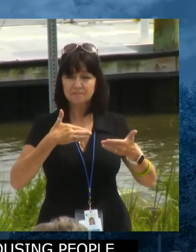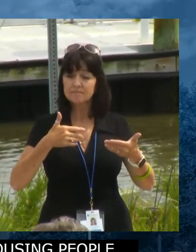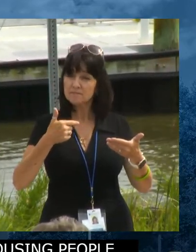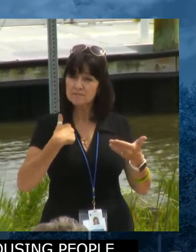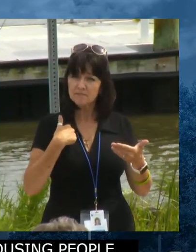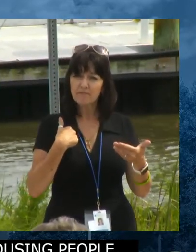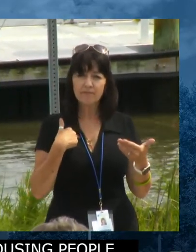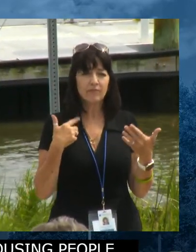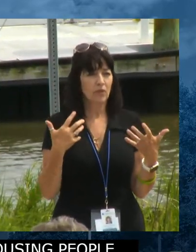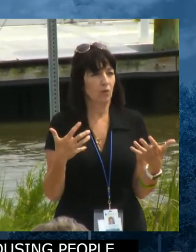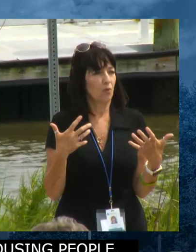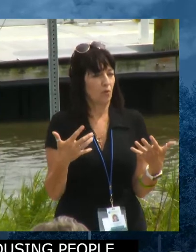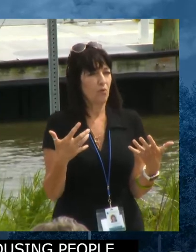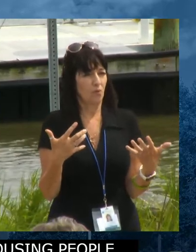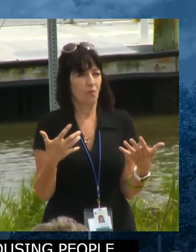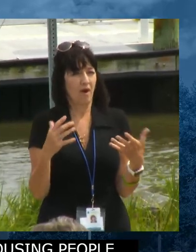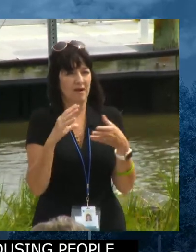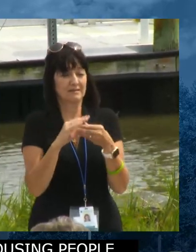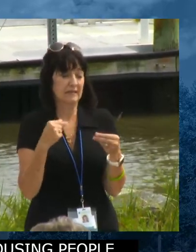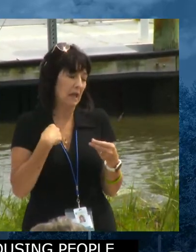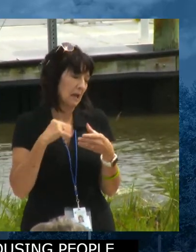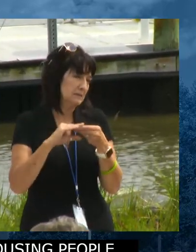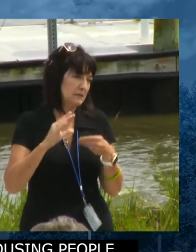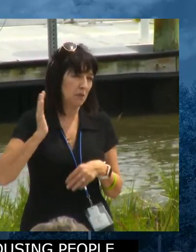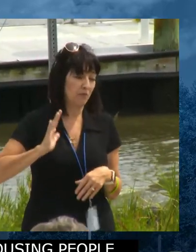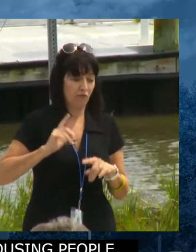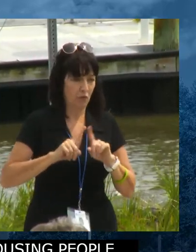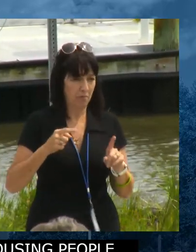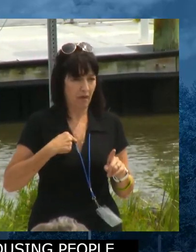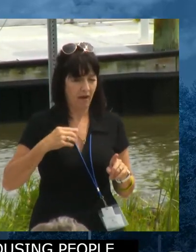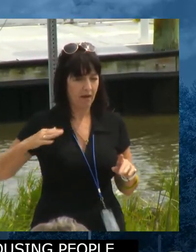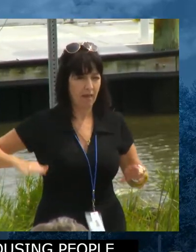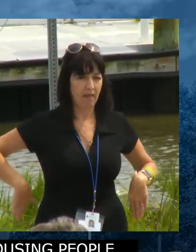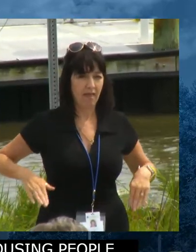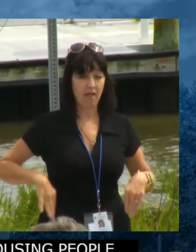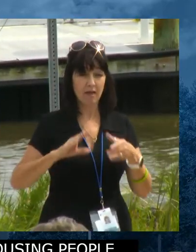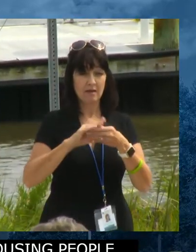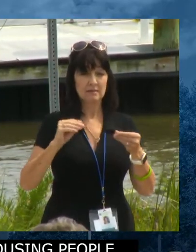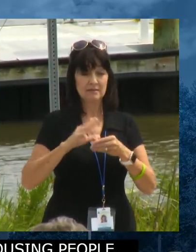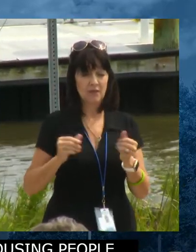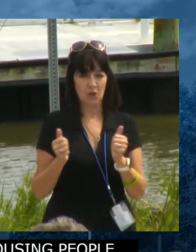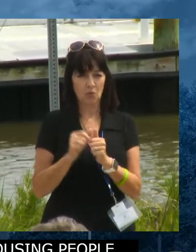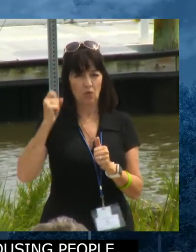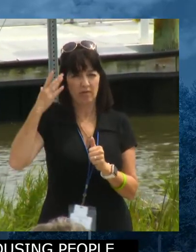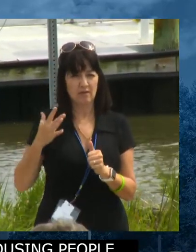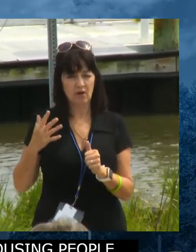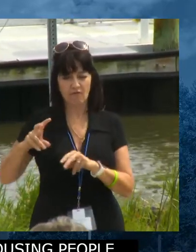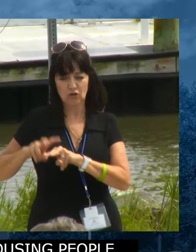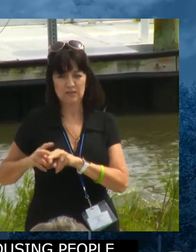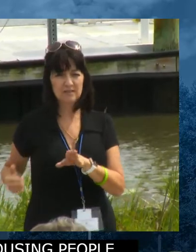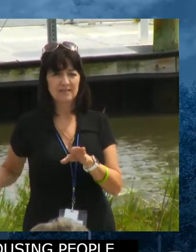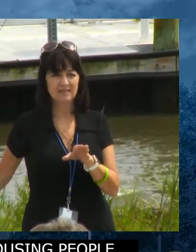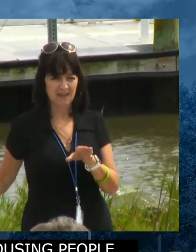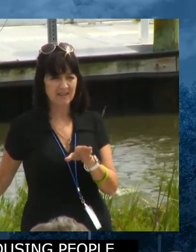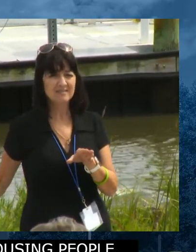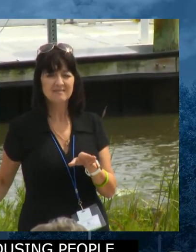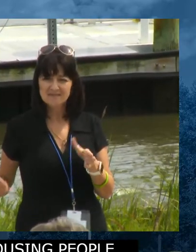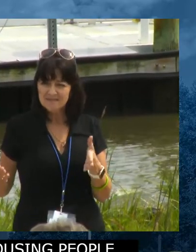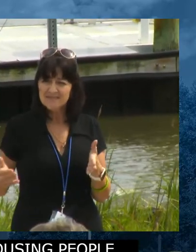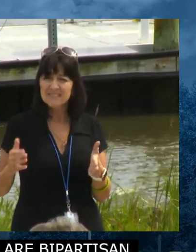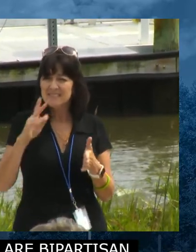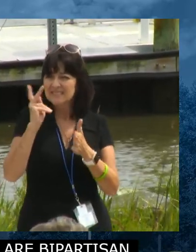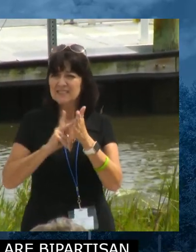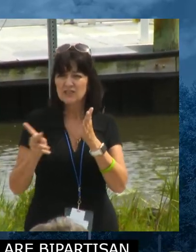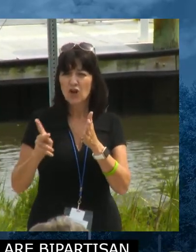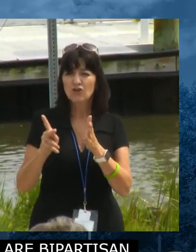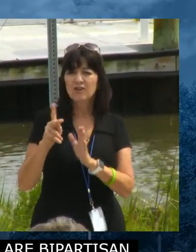but I've never said it with the governor standing or sitting here next to me. And I also think this is extremely important because Secretary Geisenberg is here and